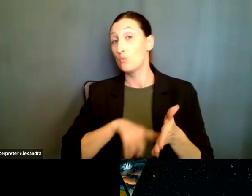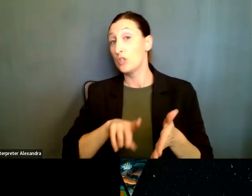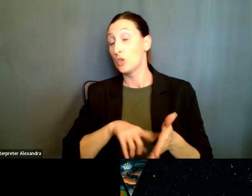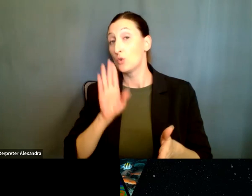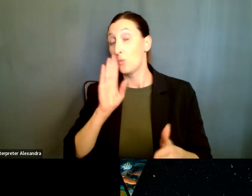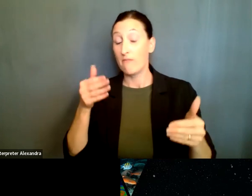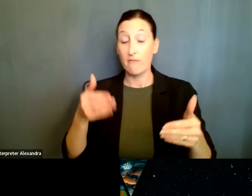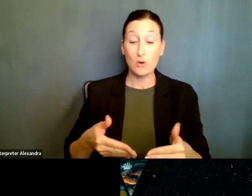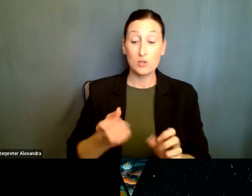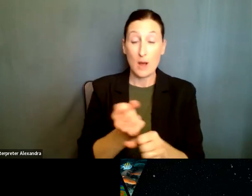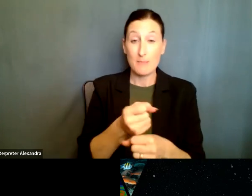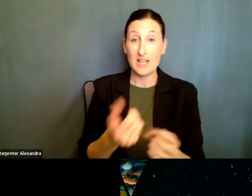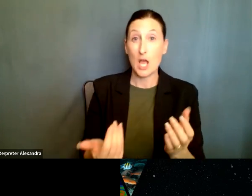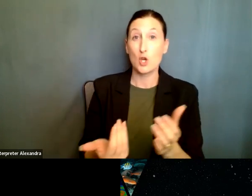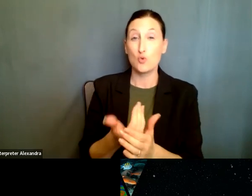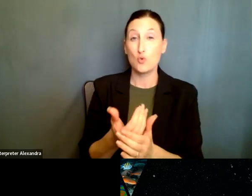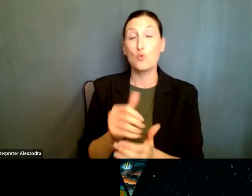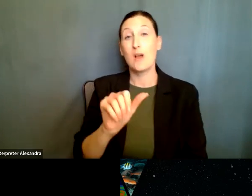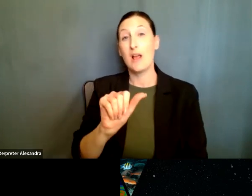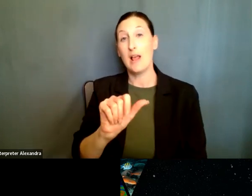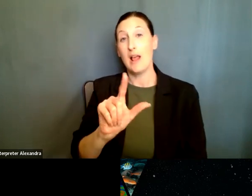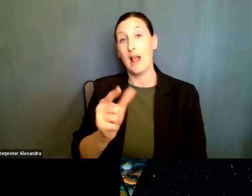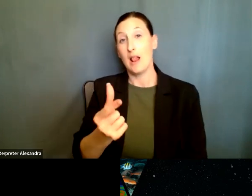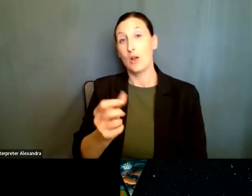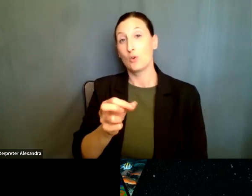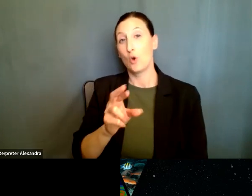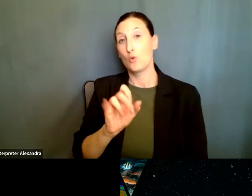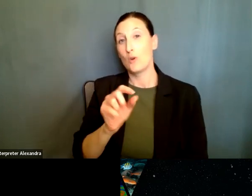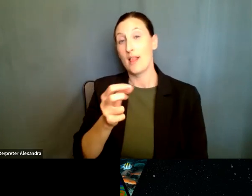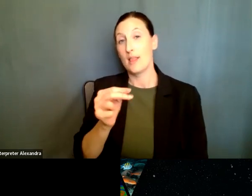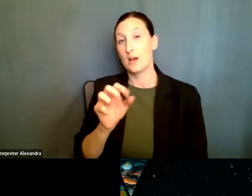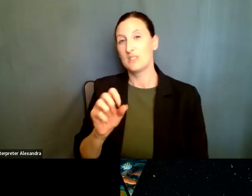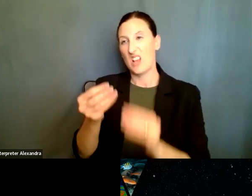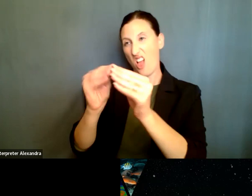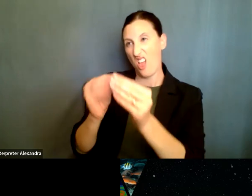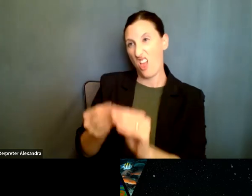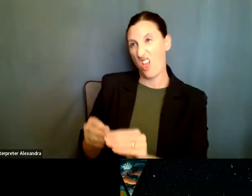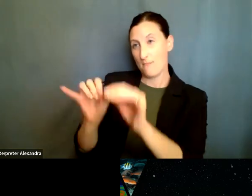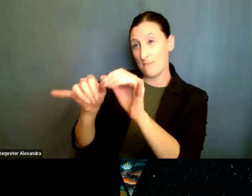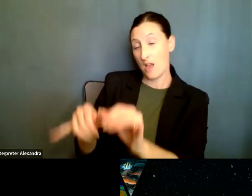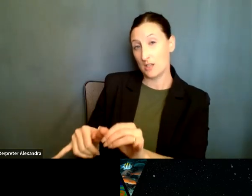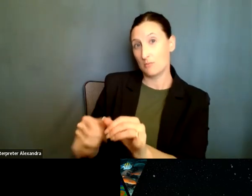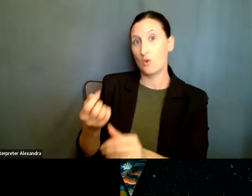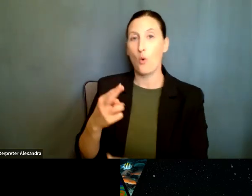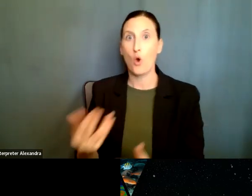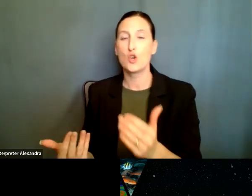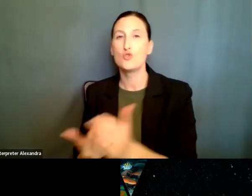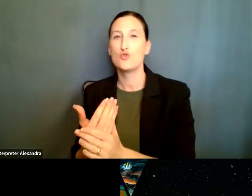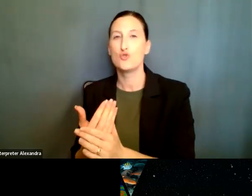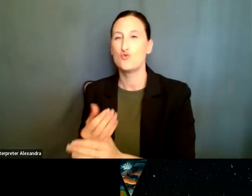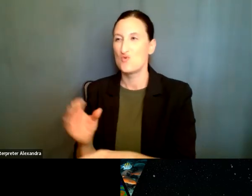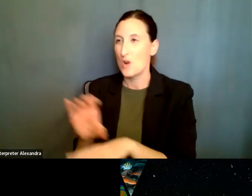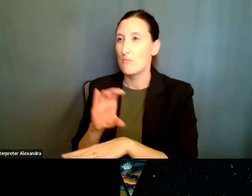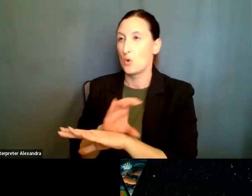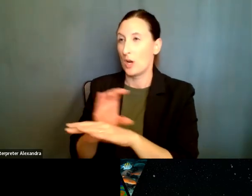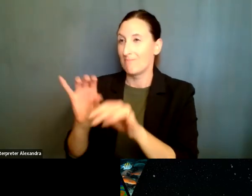new algorithms, um, and new methods, um, and, and new infrastructure. So computer science stuff, then